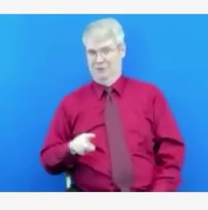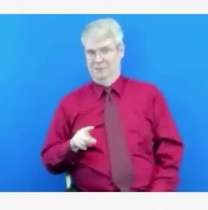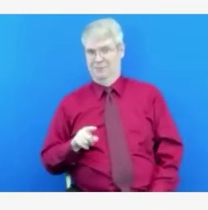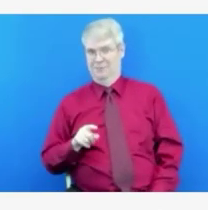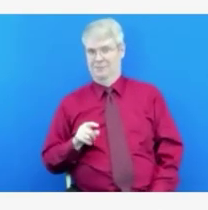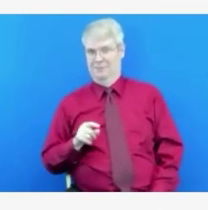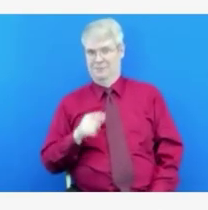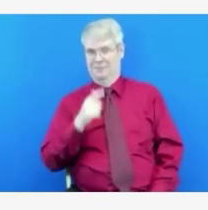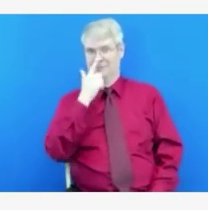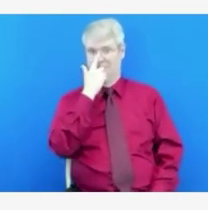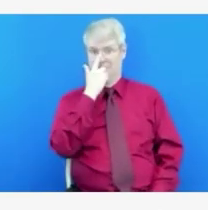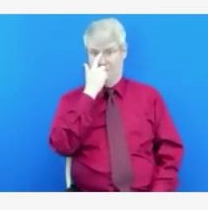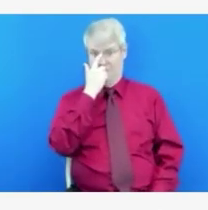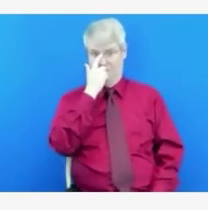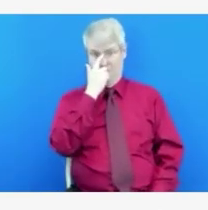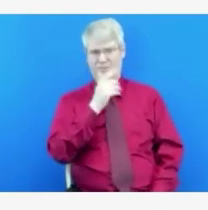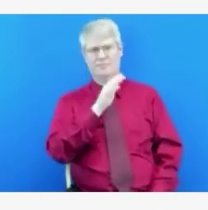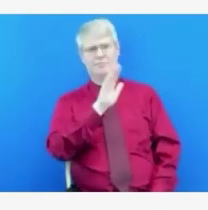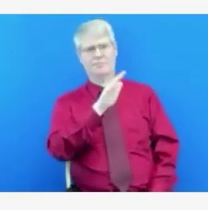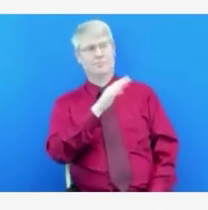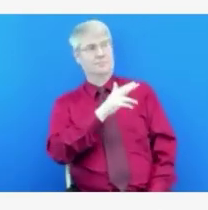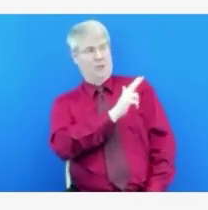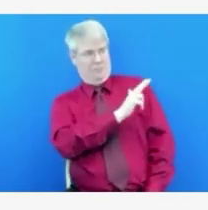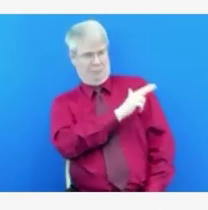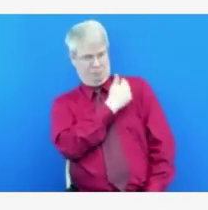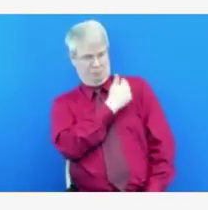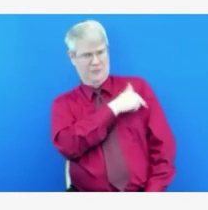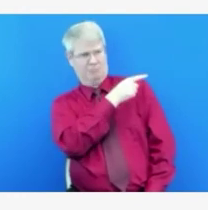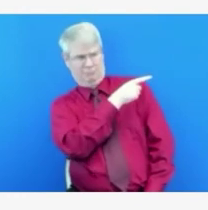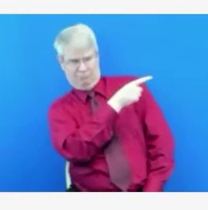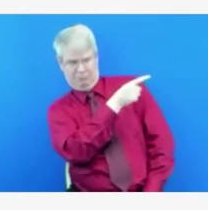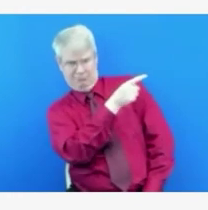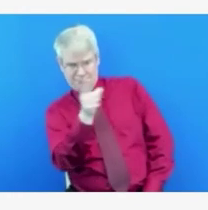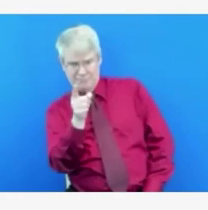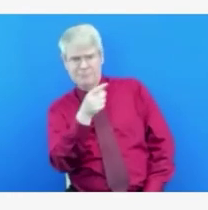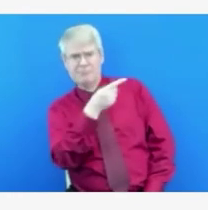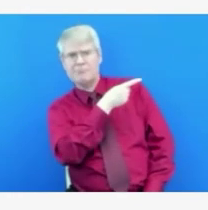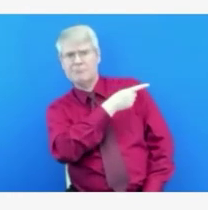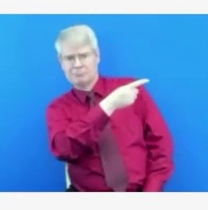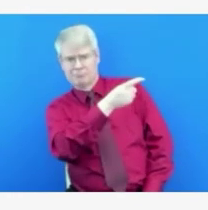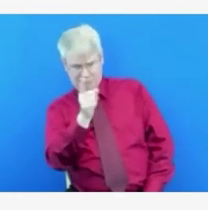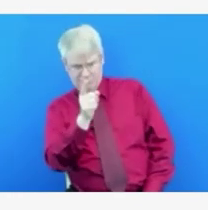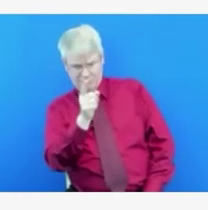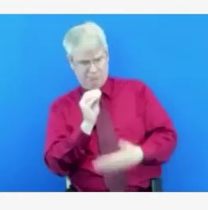Or do their daily numbers only include patients who are actively on isolation that day?